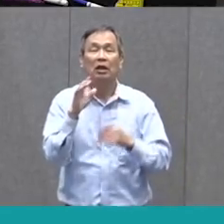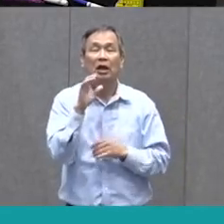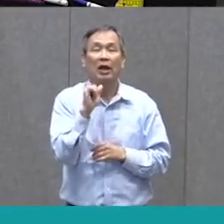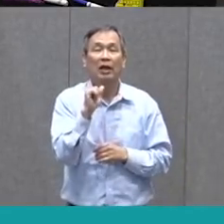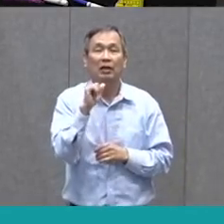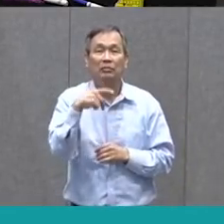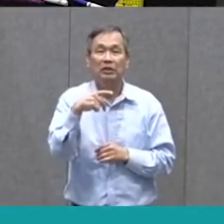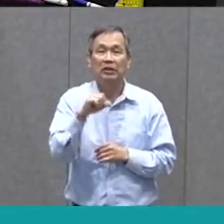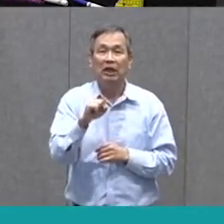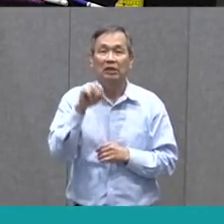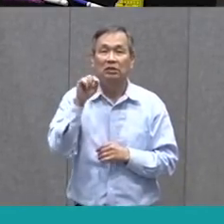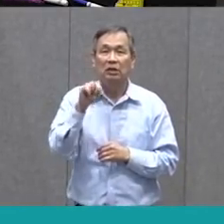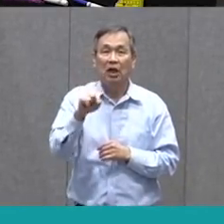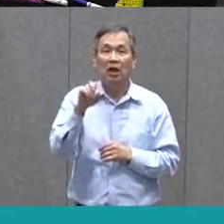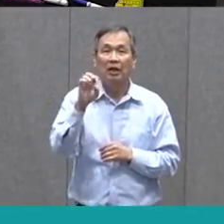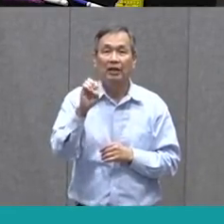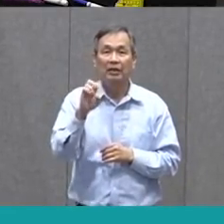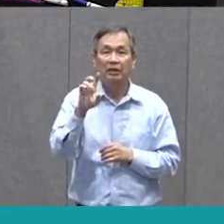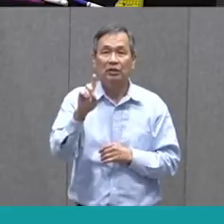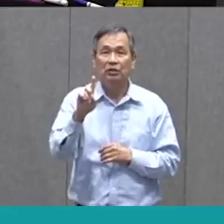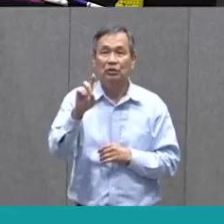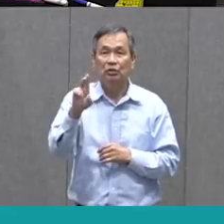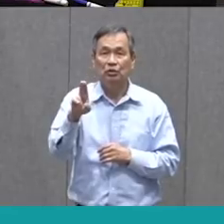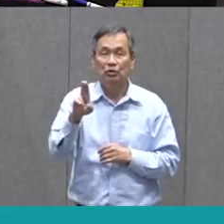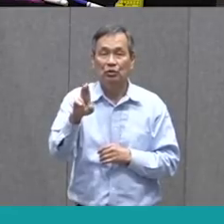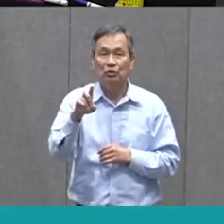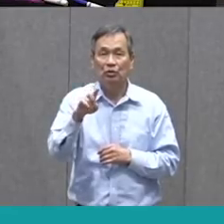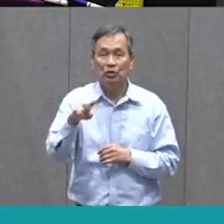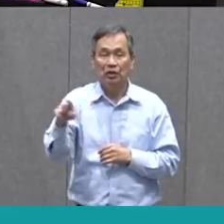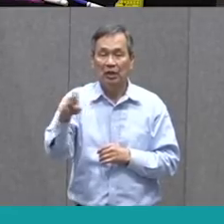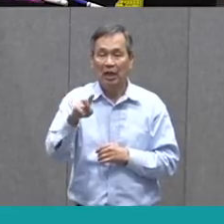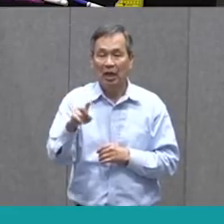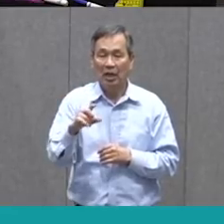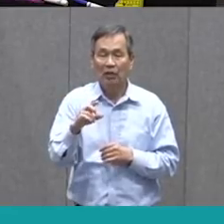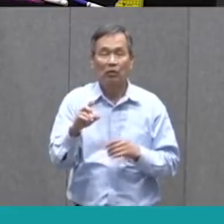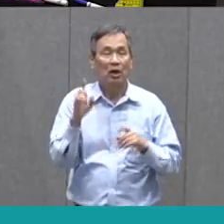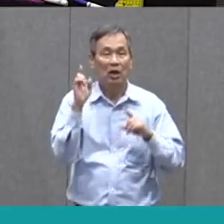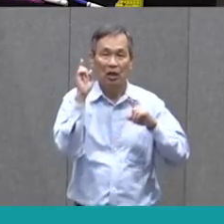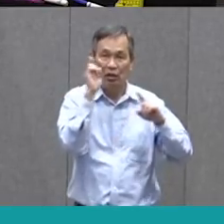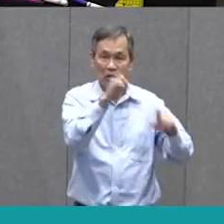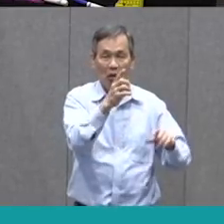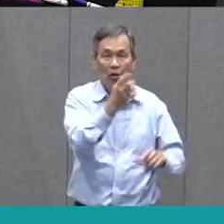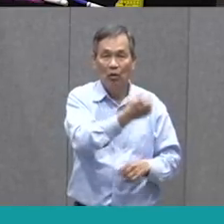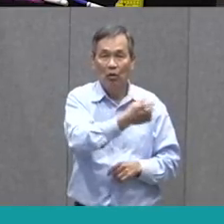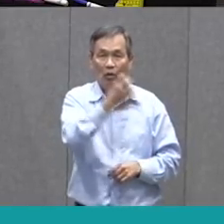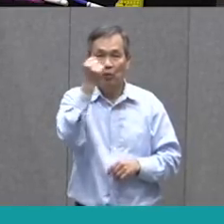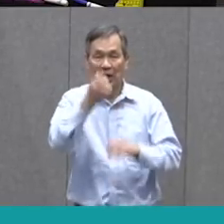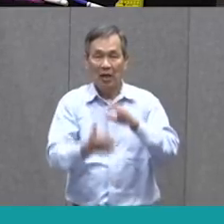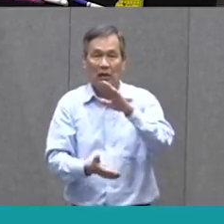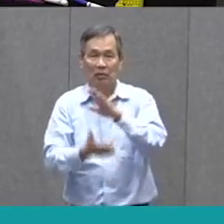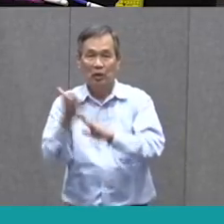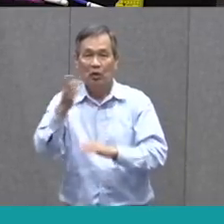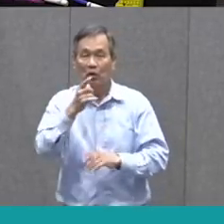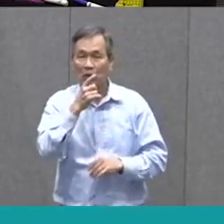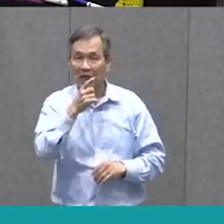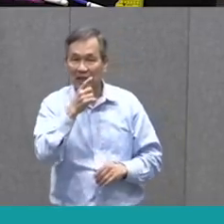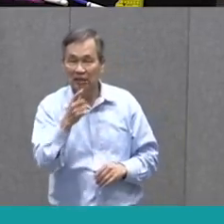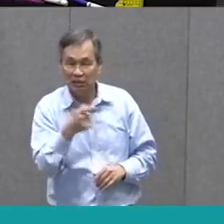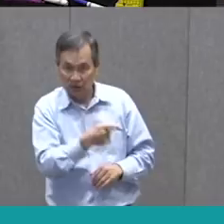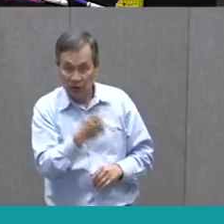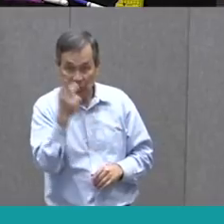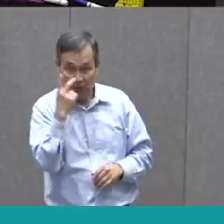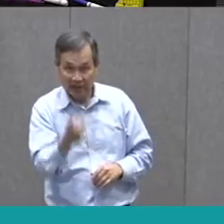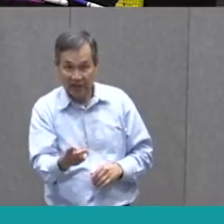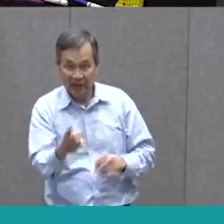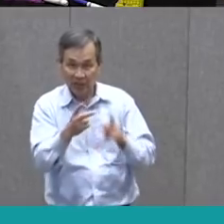APS.edu, and the lunch sites, the grab-and-go lunch sites will be listed on there. So, take a look at